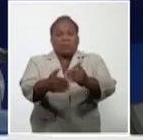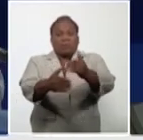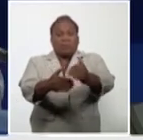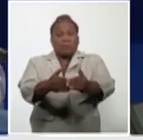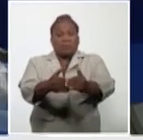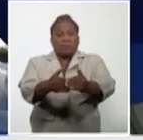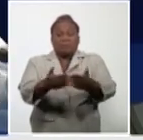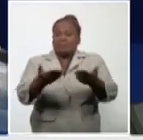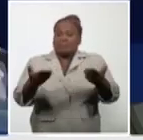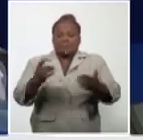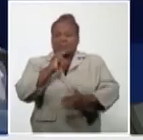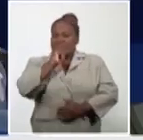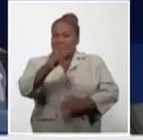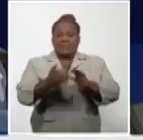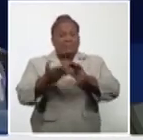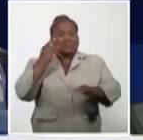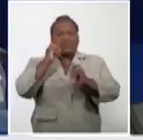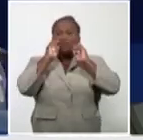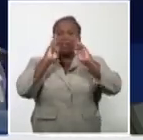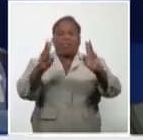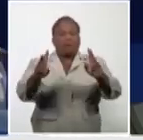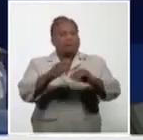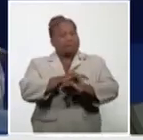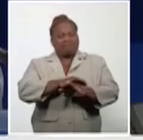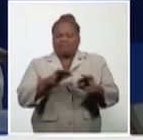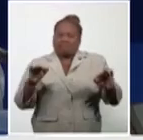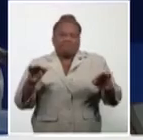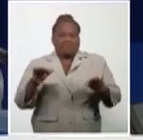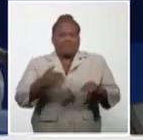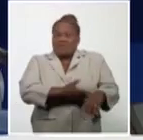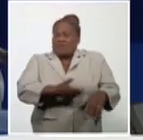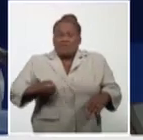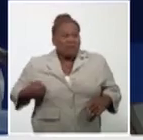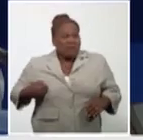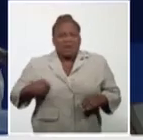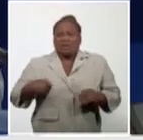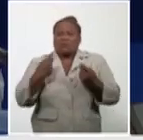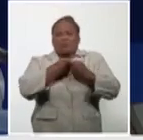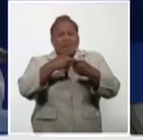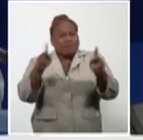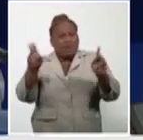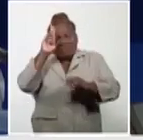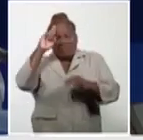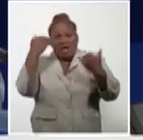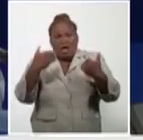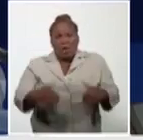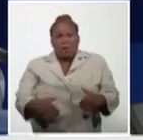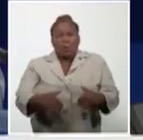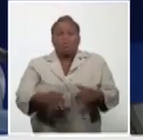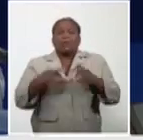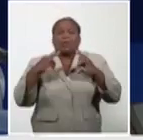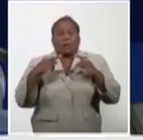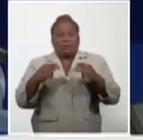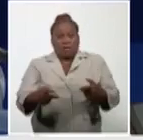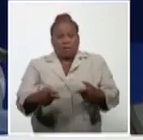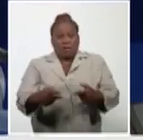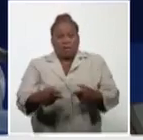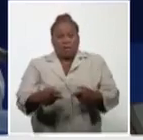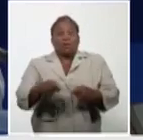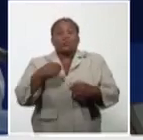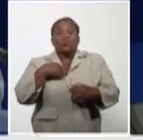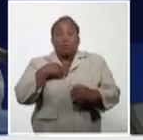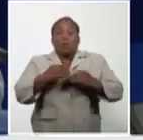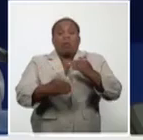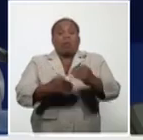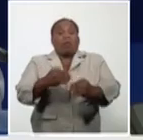to save him after all the efforts that were made. And we reiterate, he had a